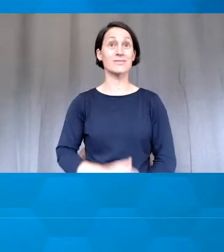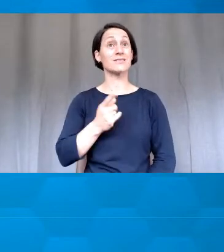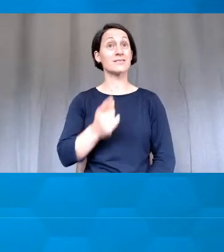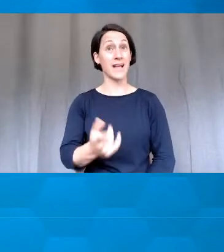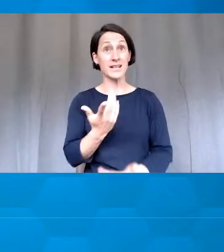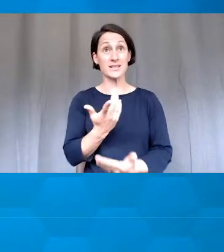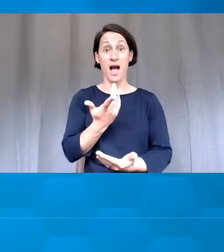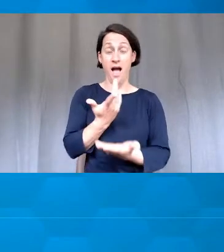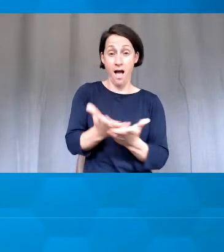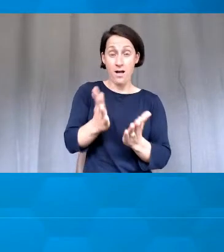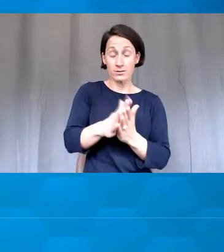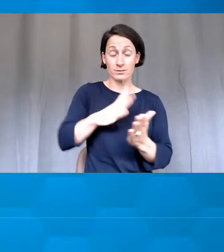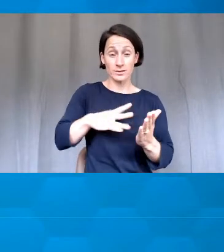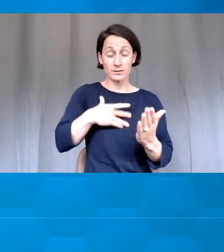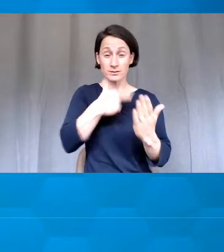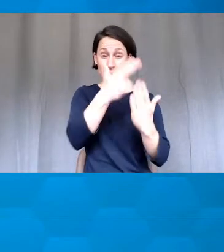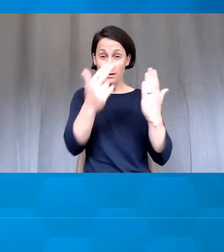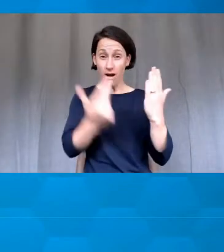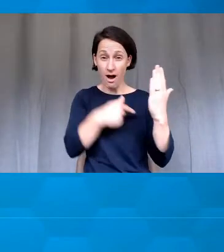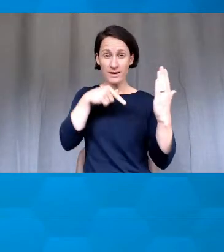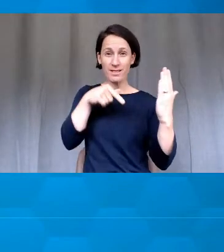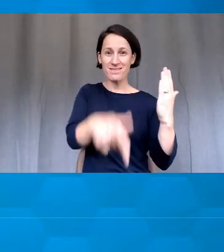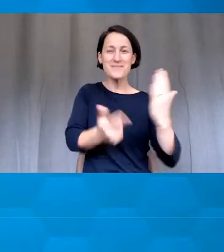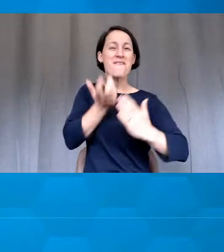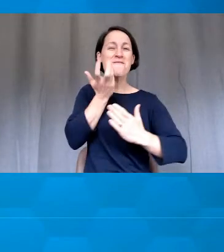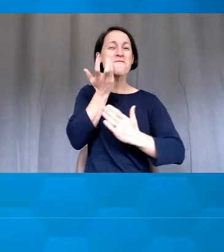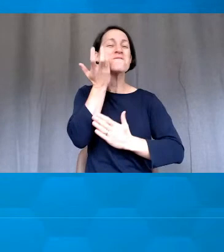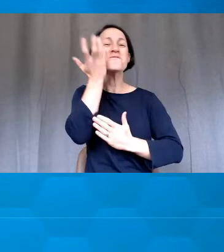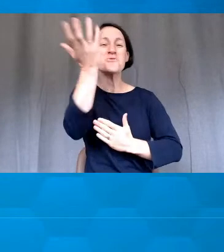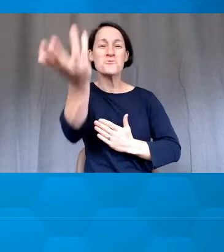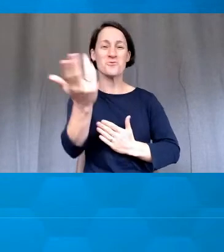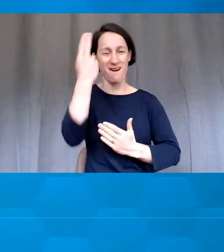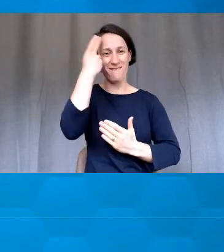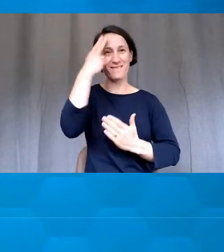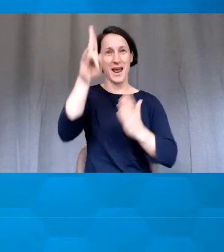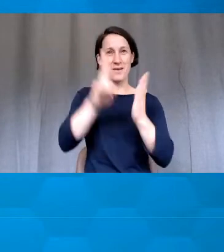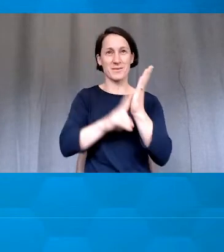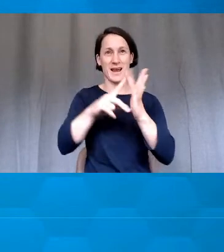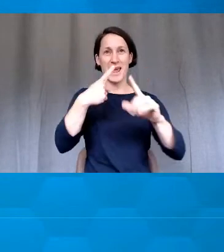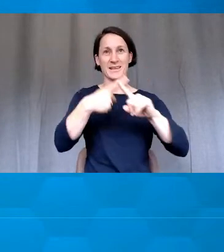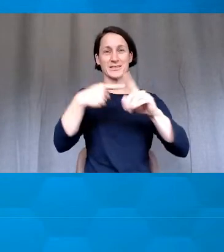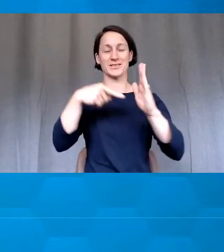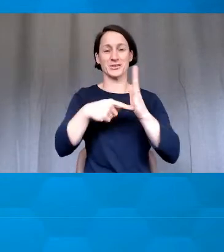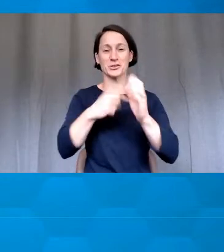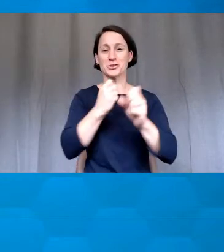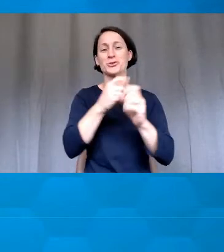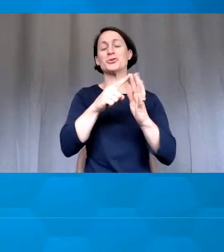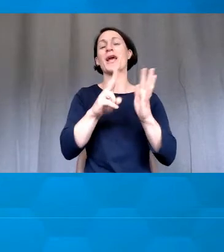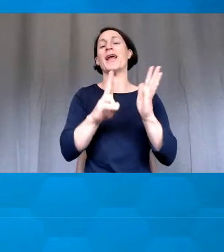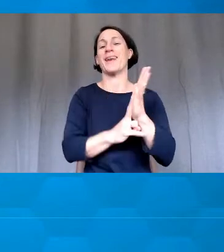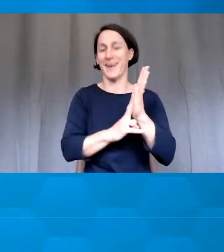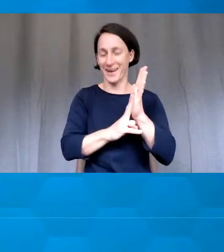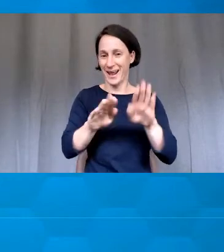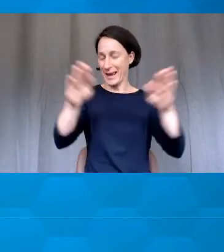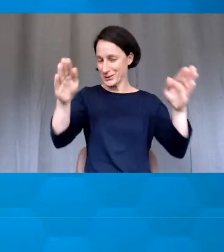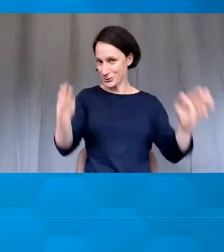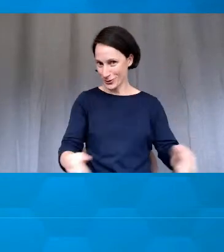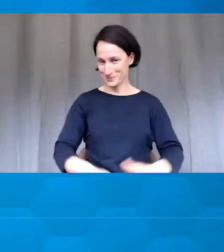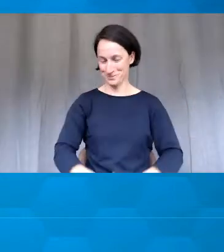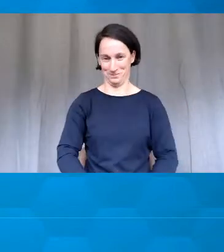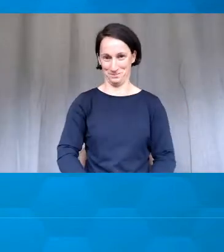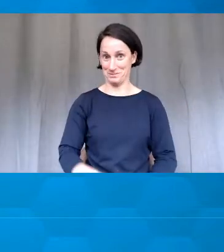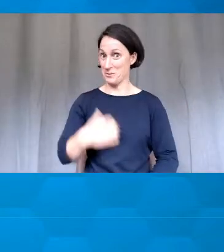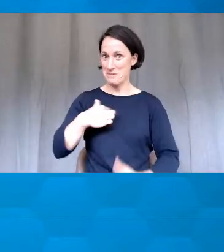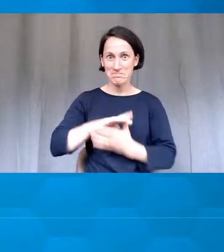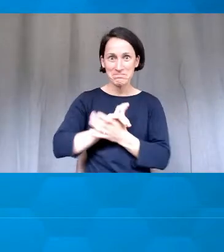lectern of the future, this next gen lectern will be able to do for our community. And we're very pleased that we've been